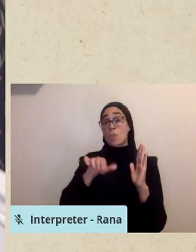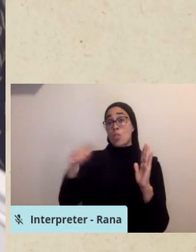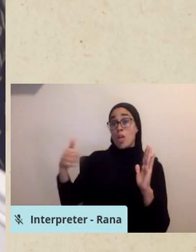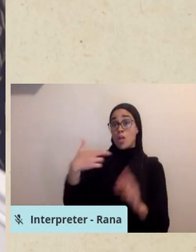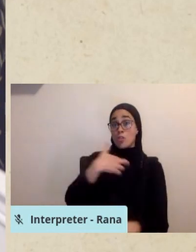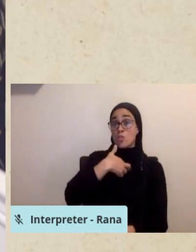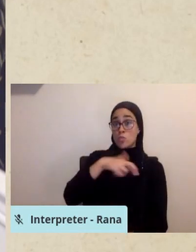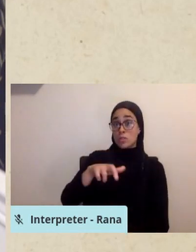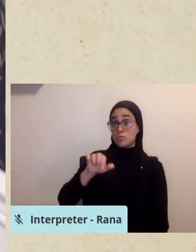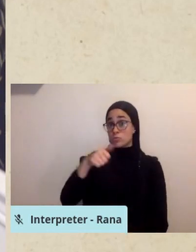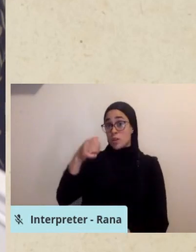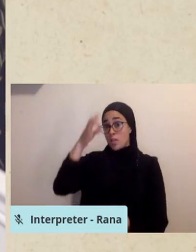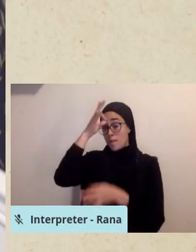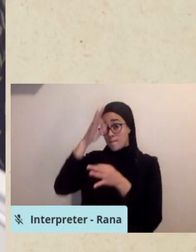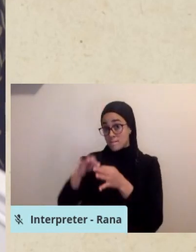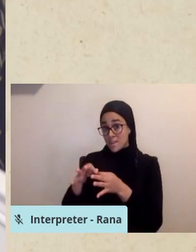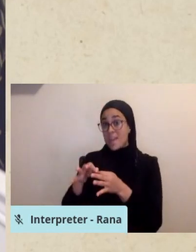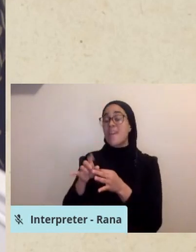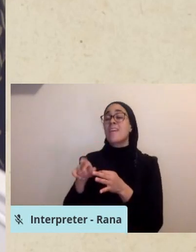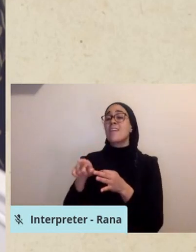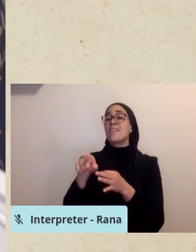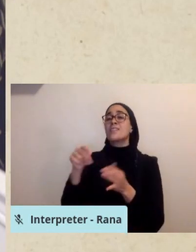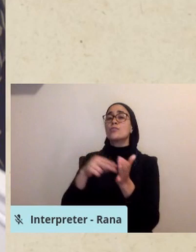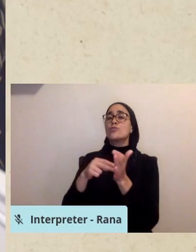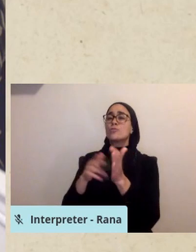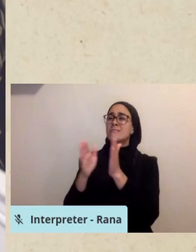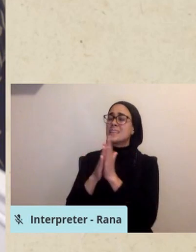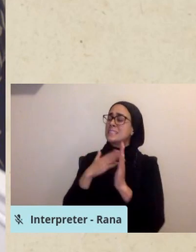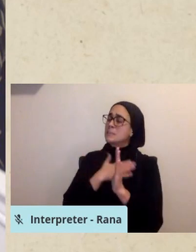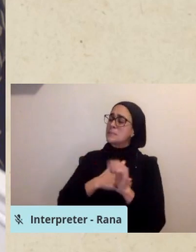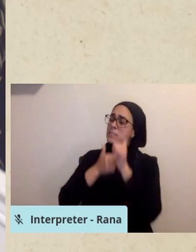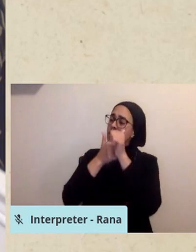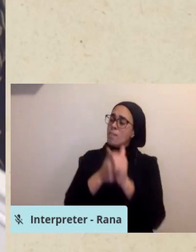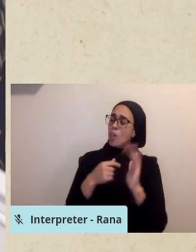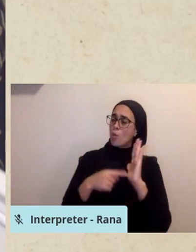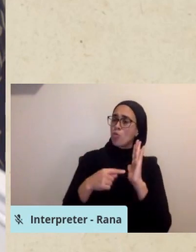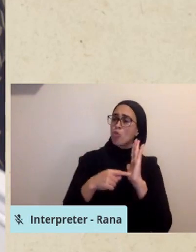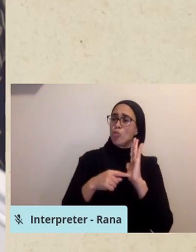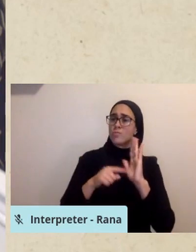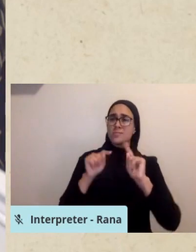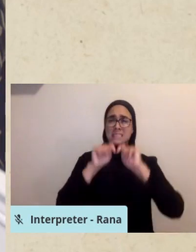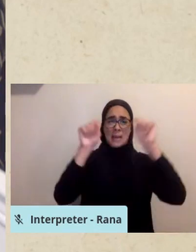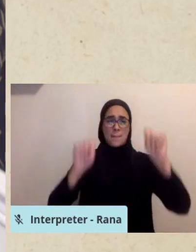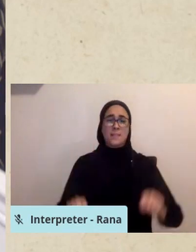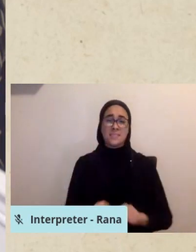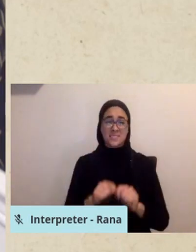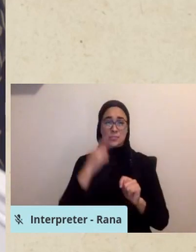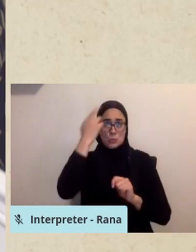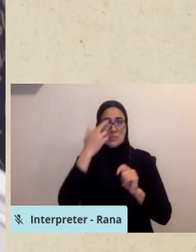faiths were asked to copy the style and tone of this one as much as they could.